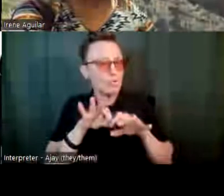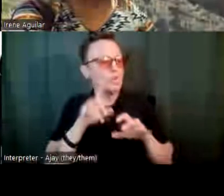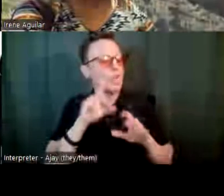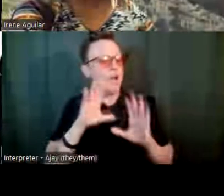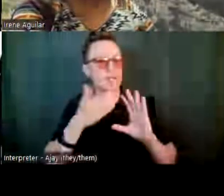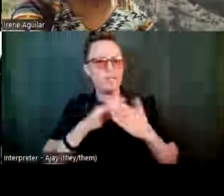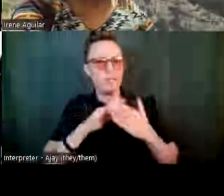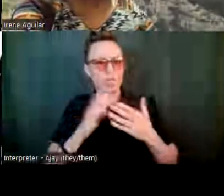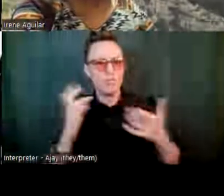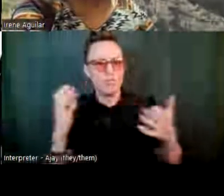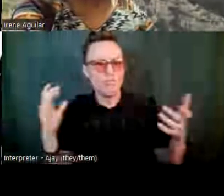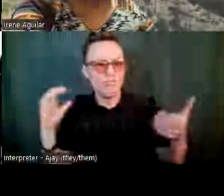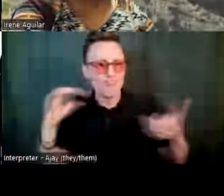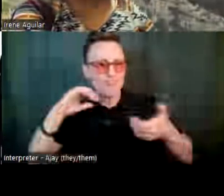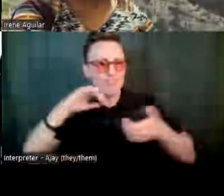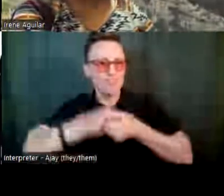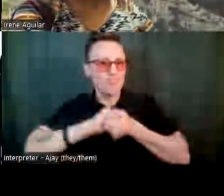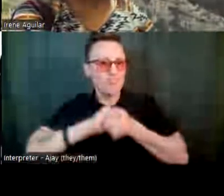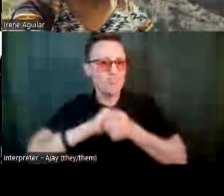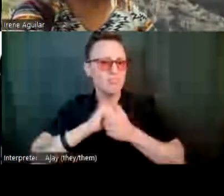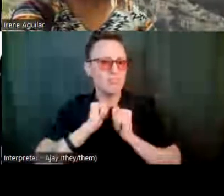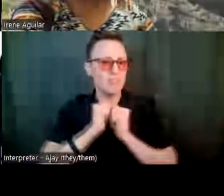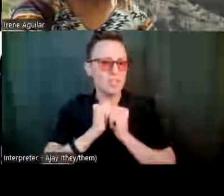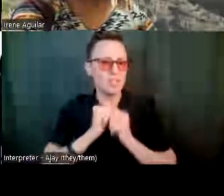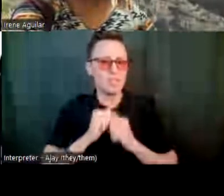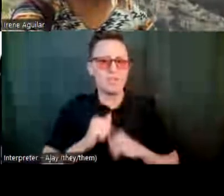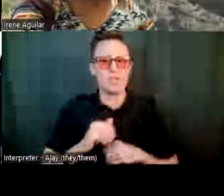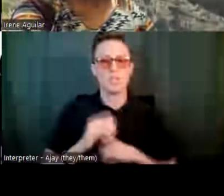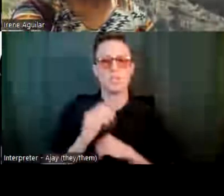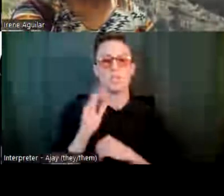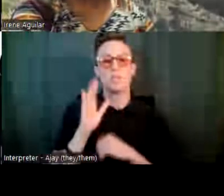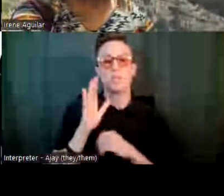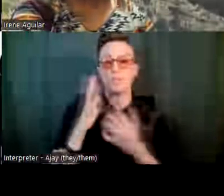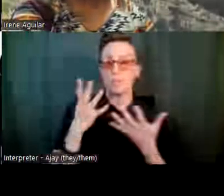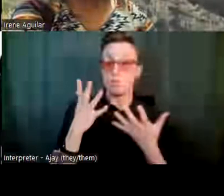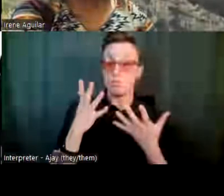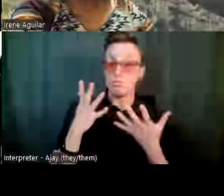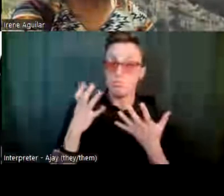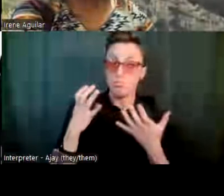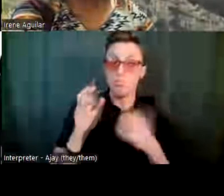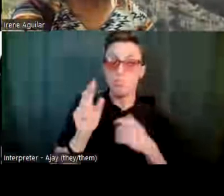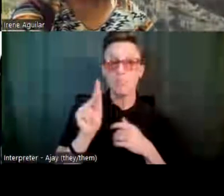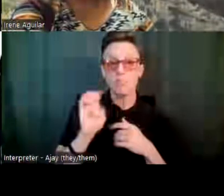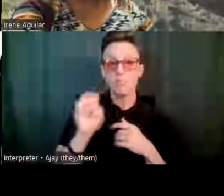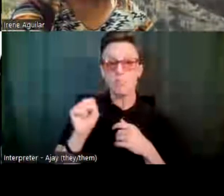to help. With that, can we, or would you like to share any, Keisha?